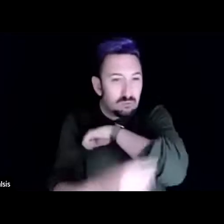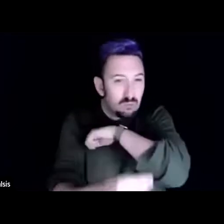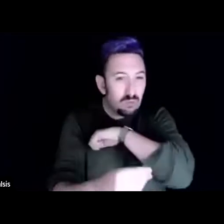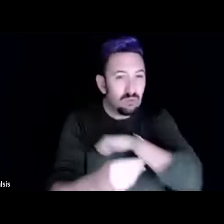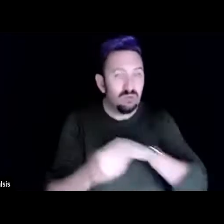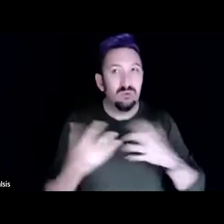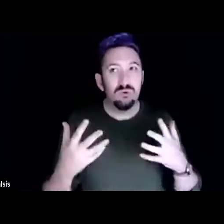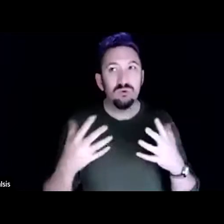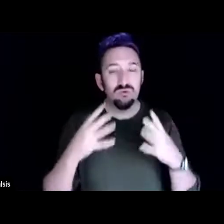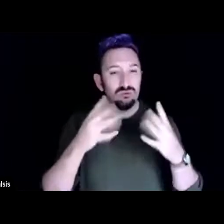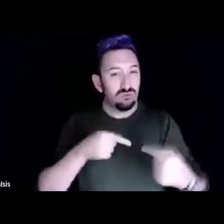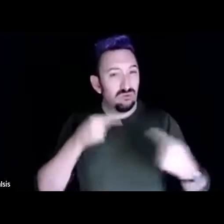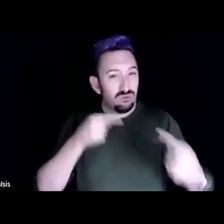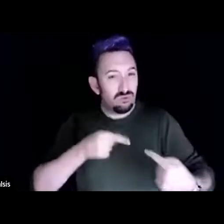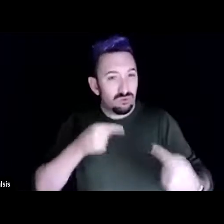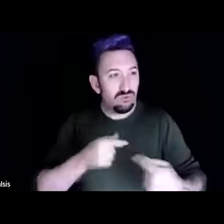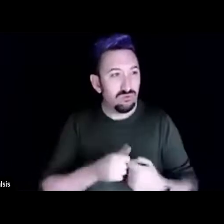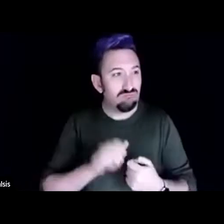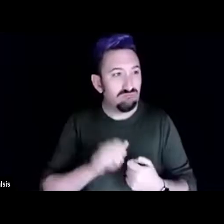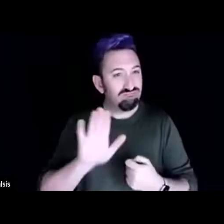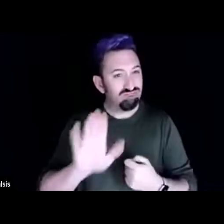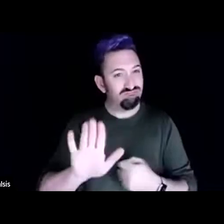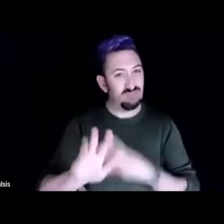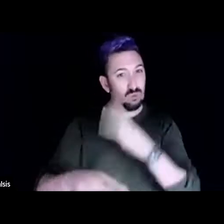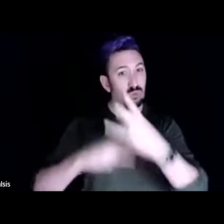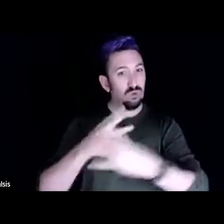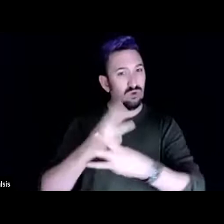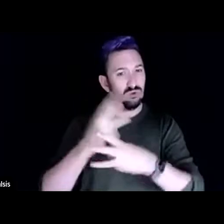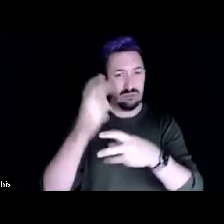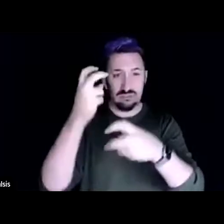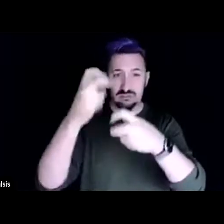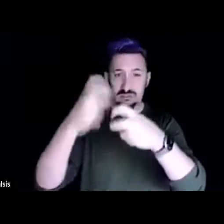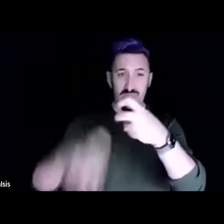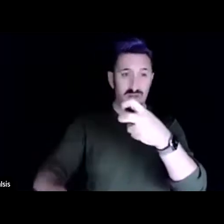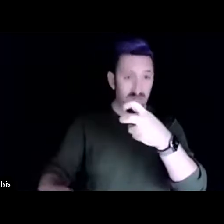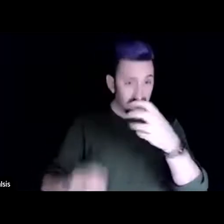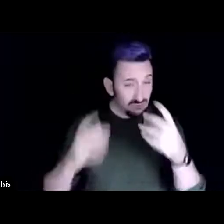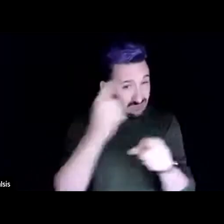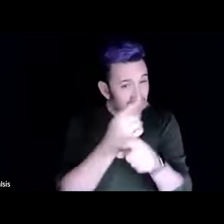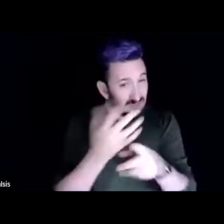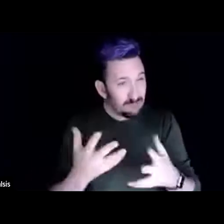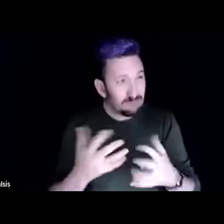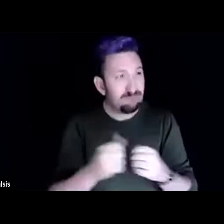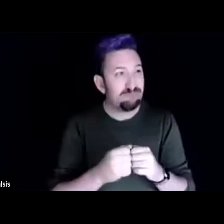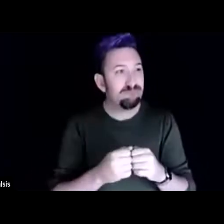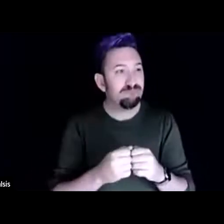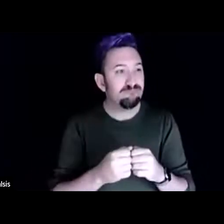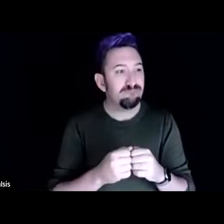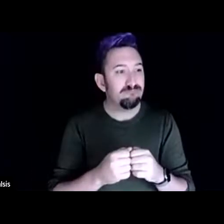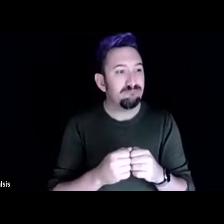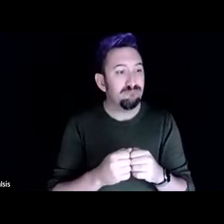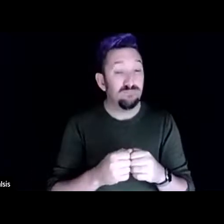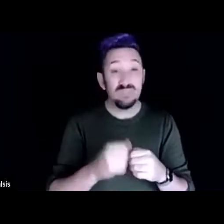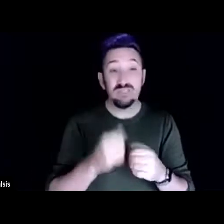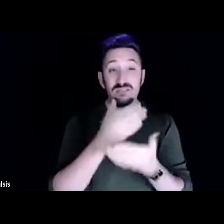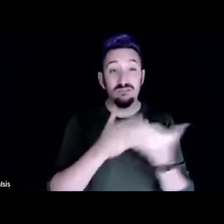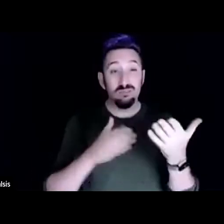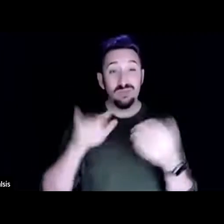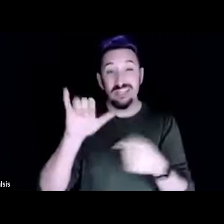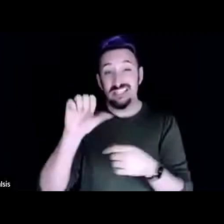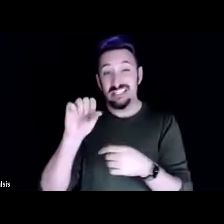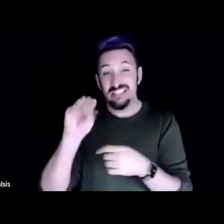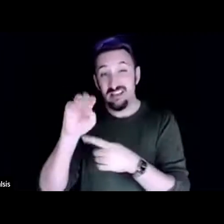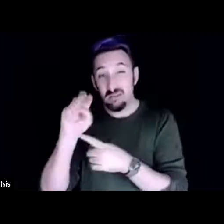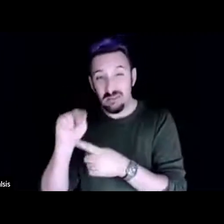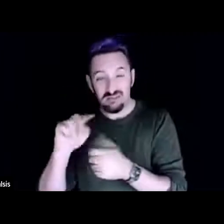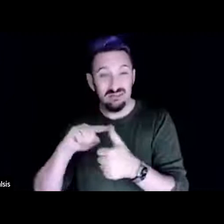got um and across all that was different for them there were Yemeni kids there were Mexican kids there were